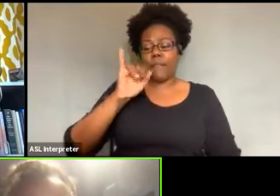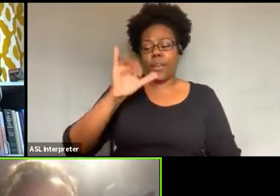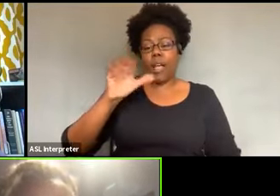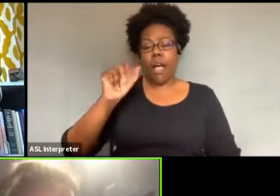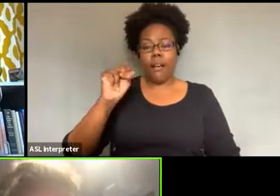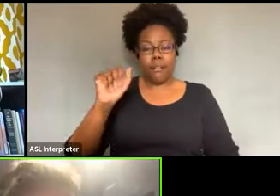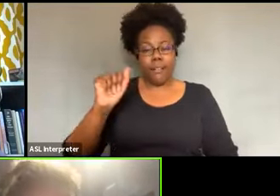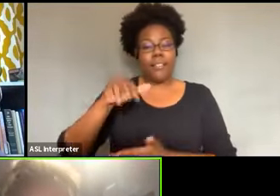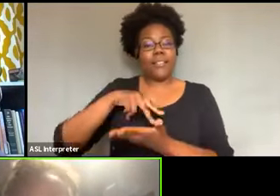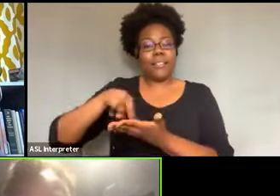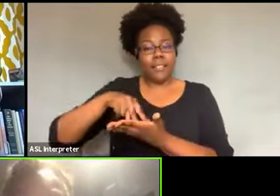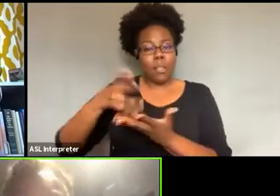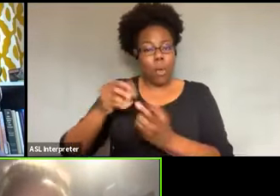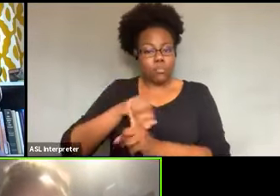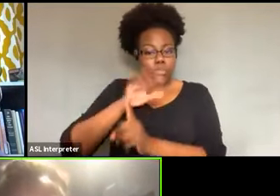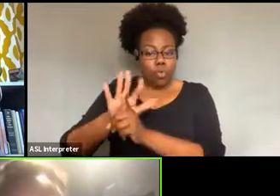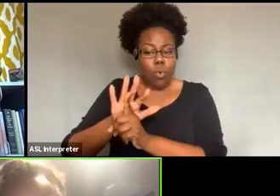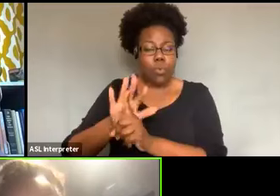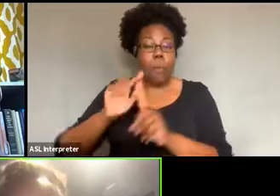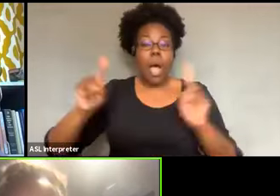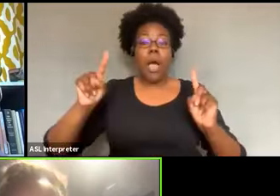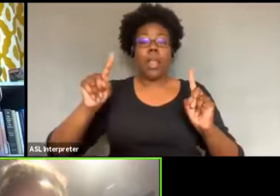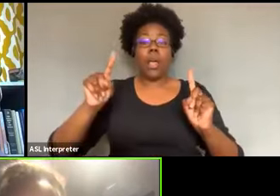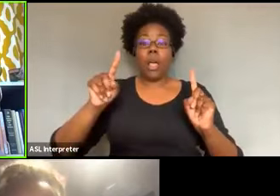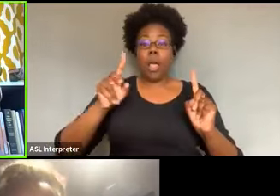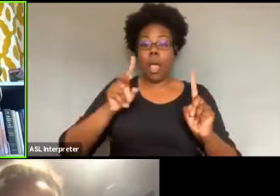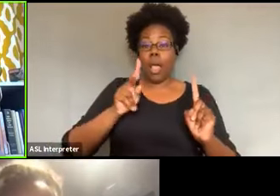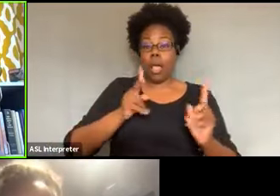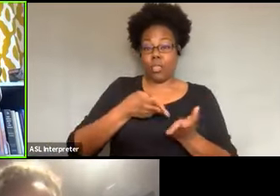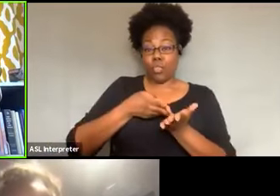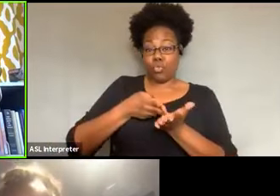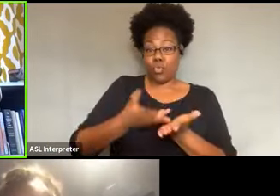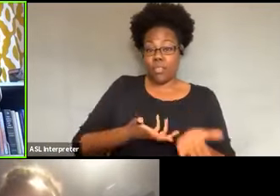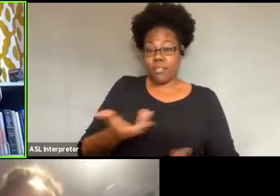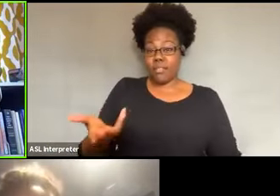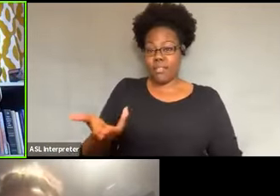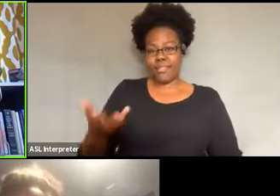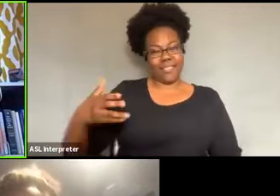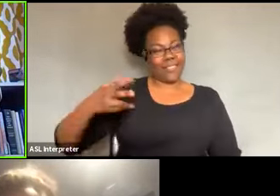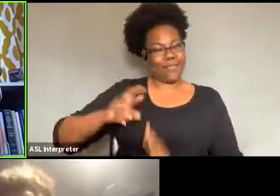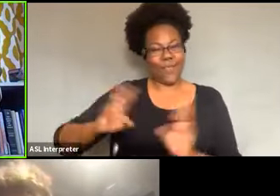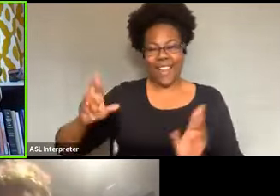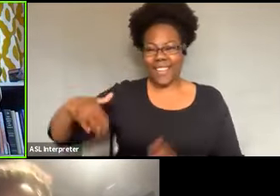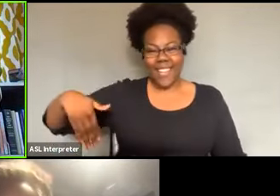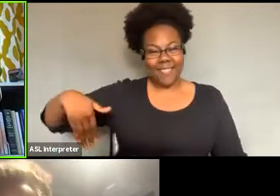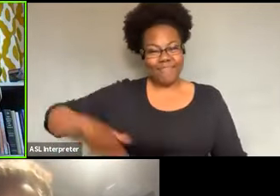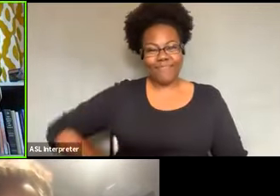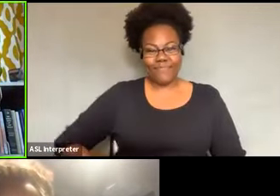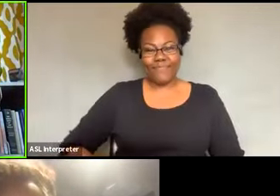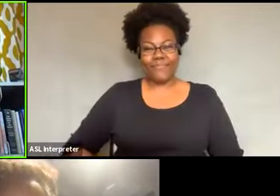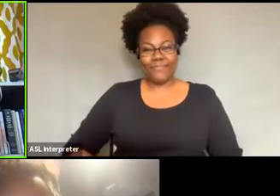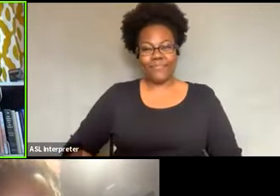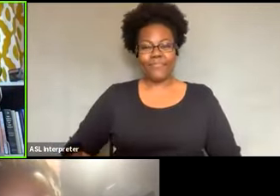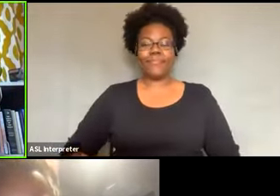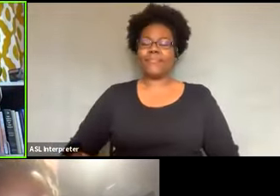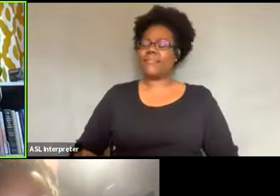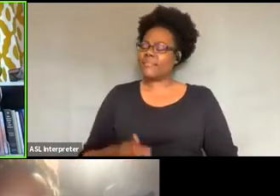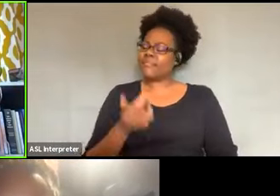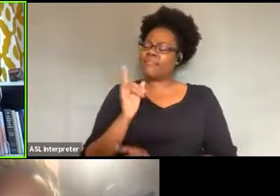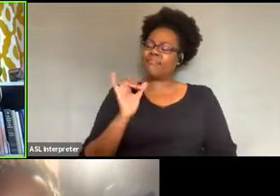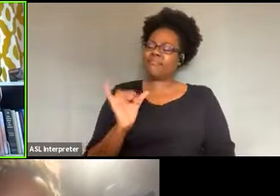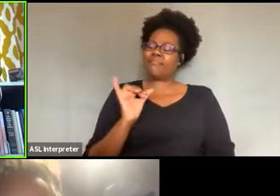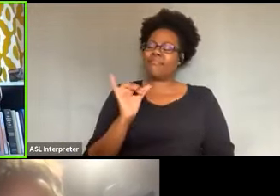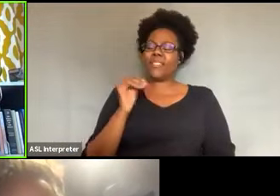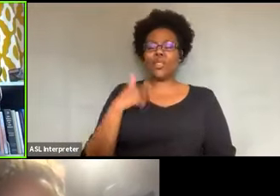they, they weren't ready for the truth. So let's talk about that. You talk about, um, the